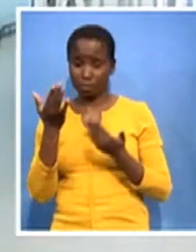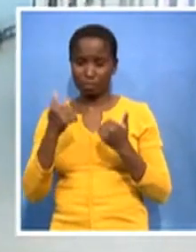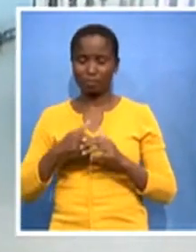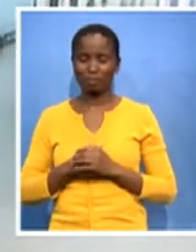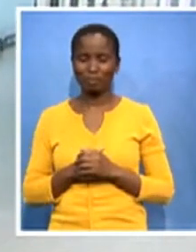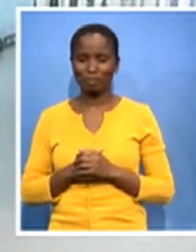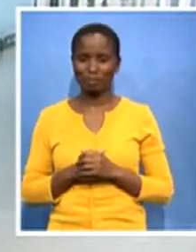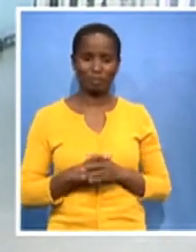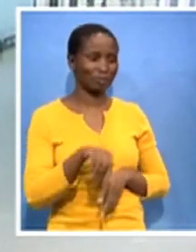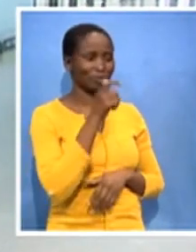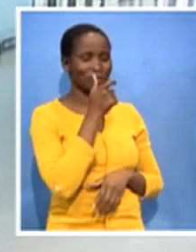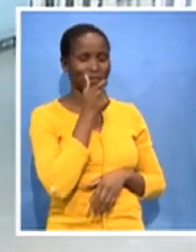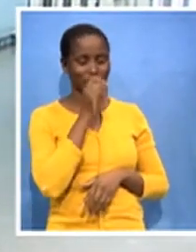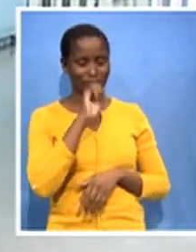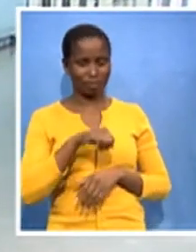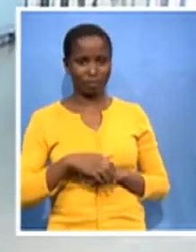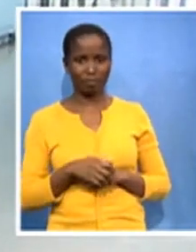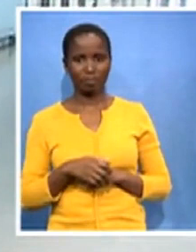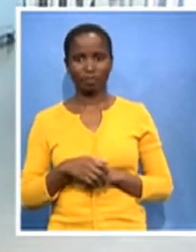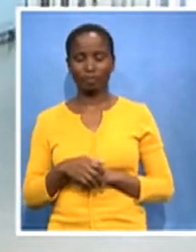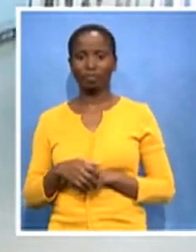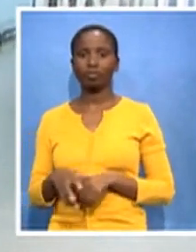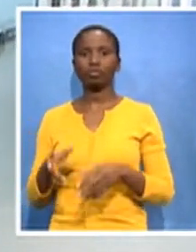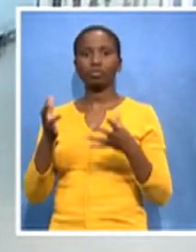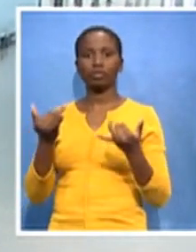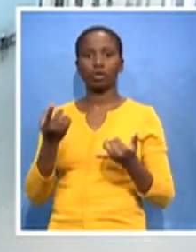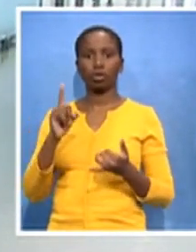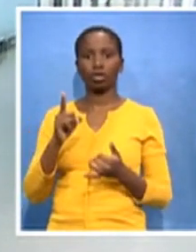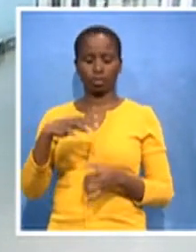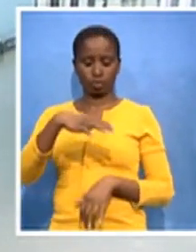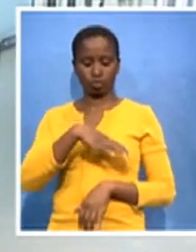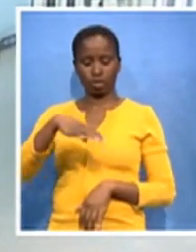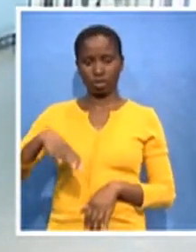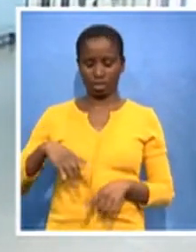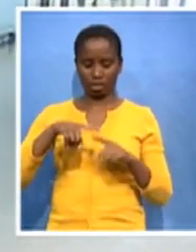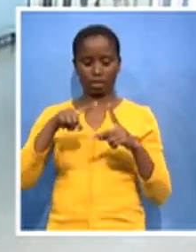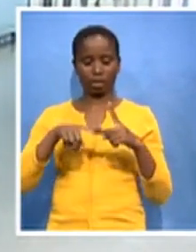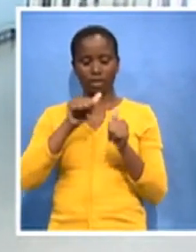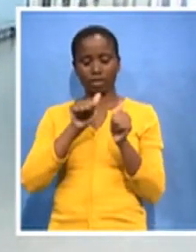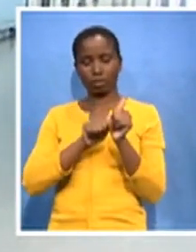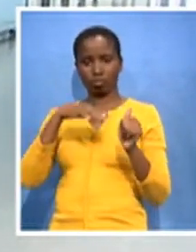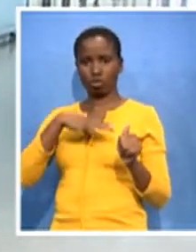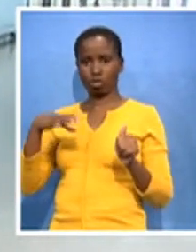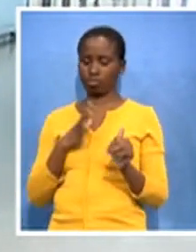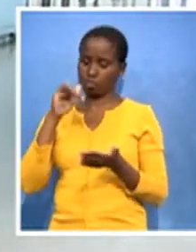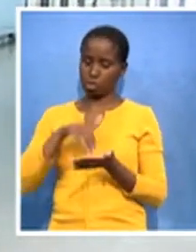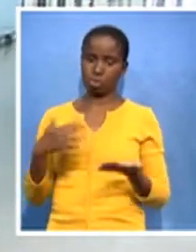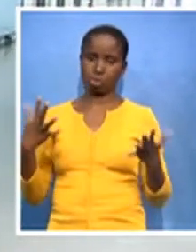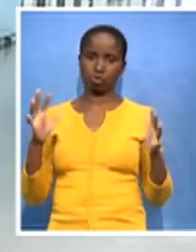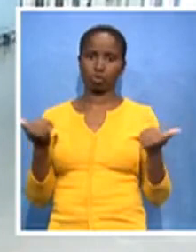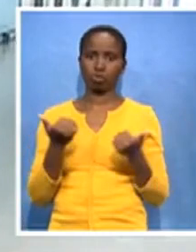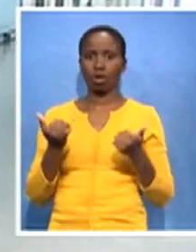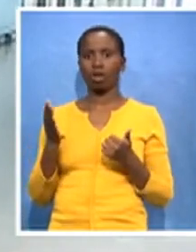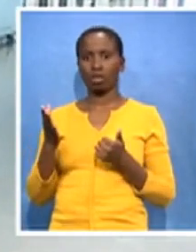Well, the latest, Desiree, is that the President, Salama Poza, and the Deputy President have arrived. They're just currently at a meeting downstairs with the Premier and other health officials.